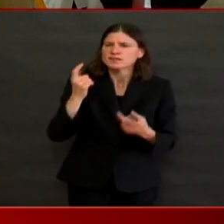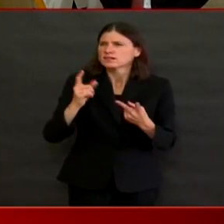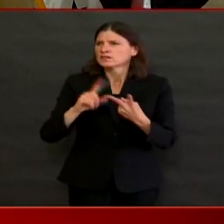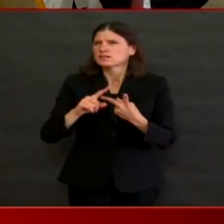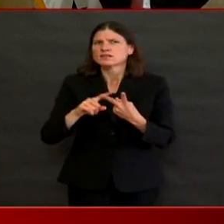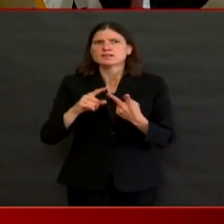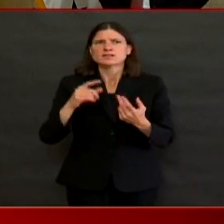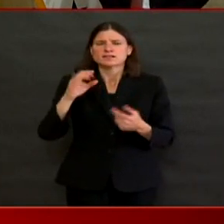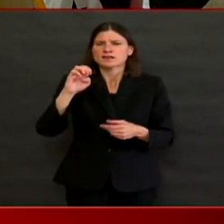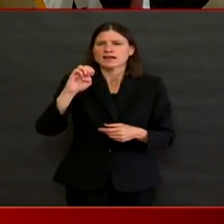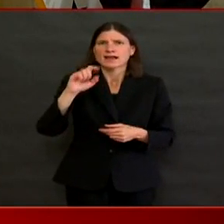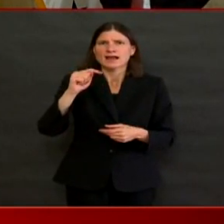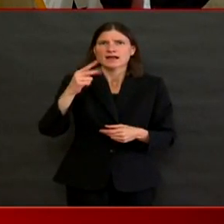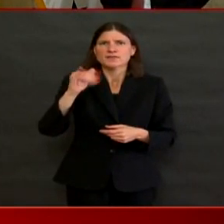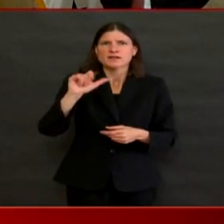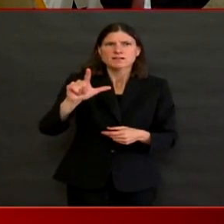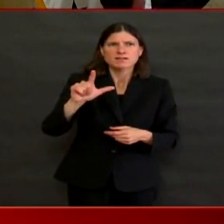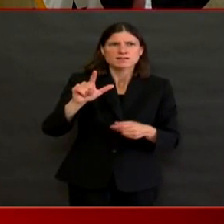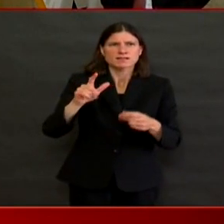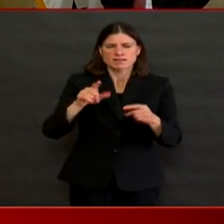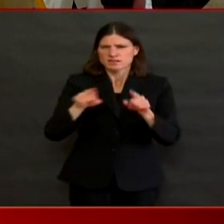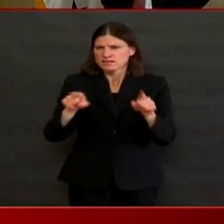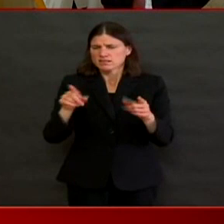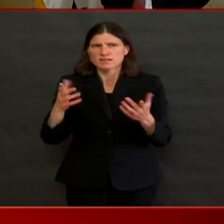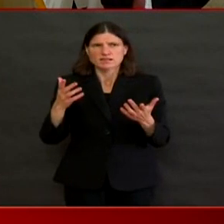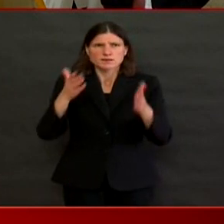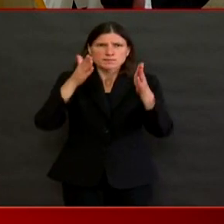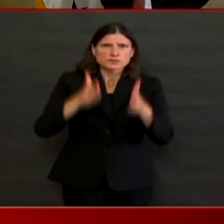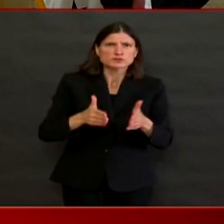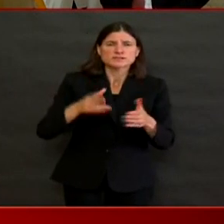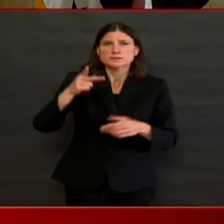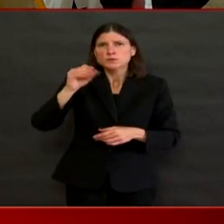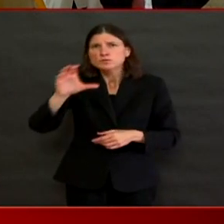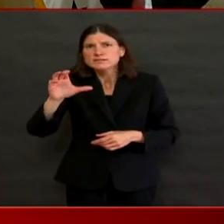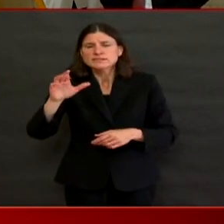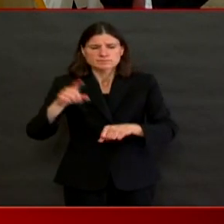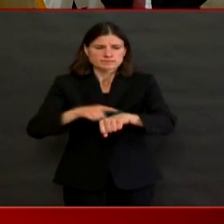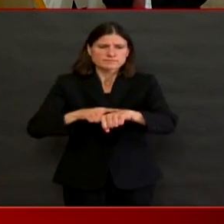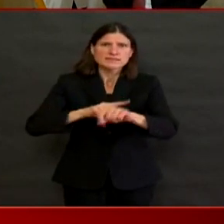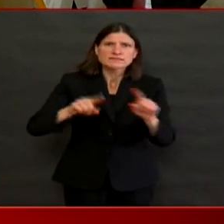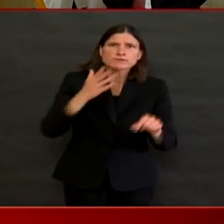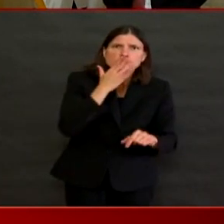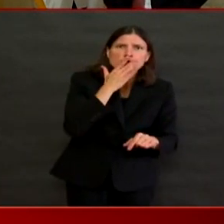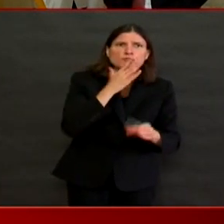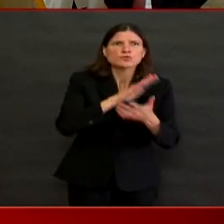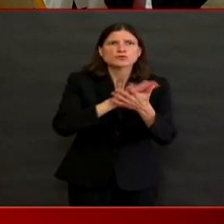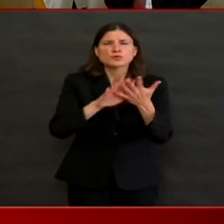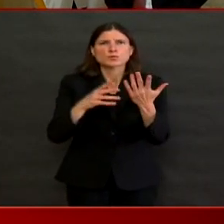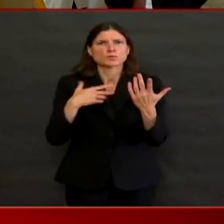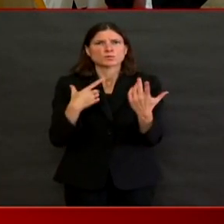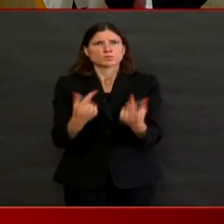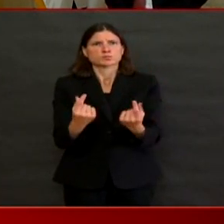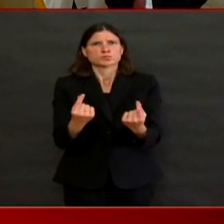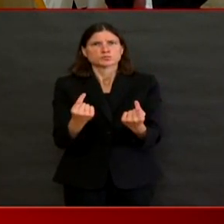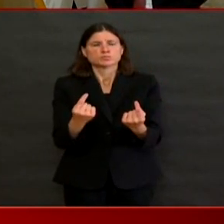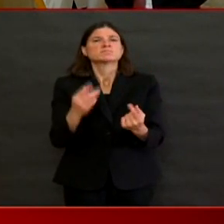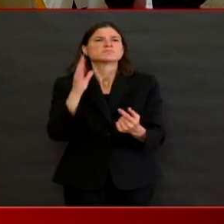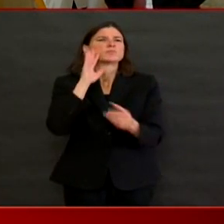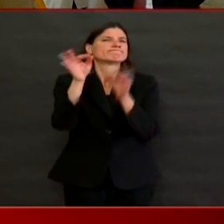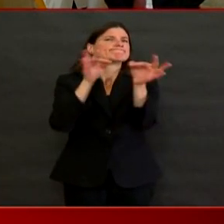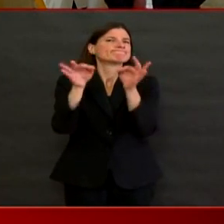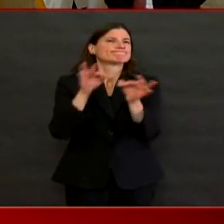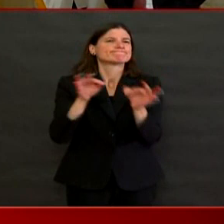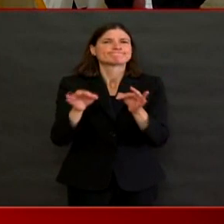and states across the country. That highlights why we have, for